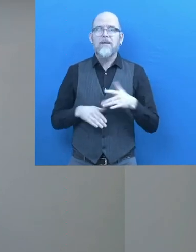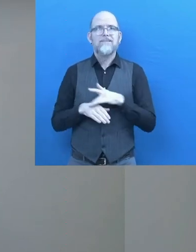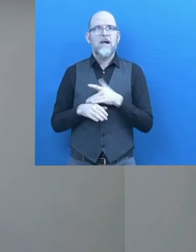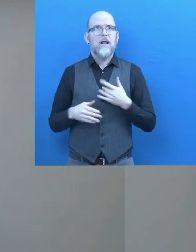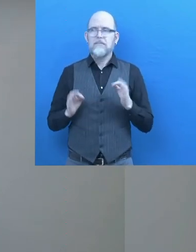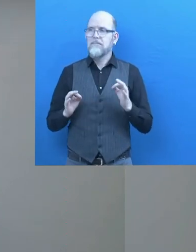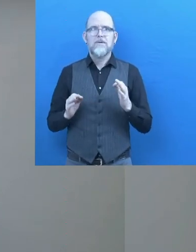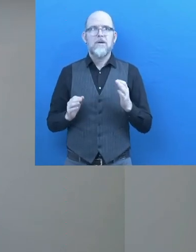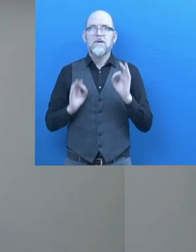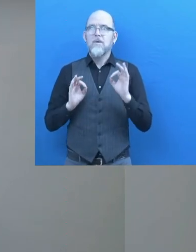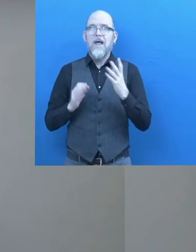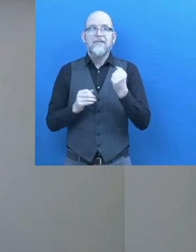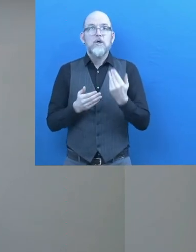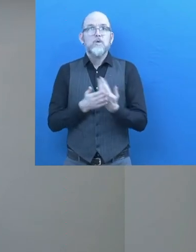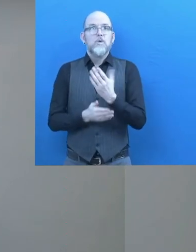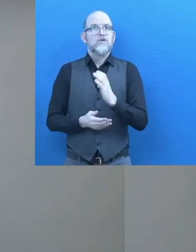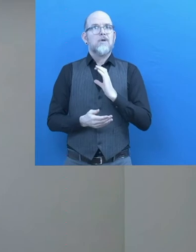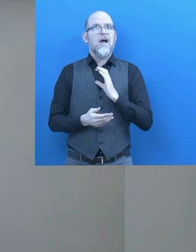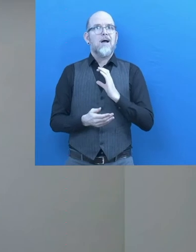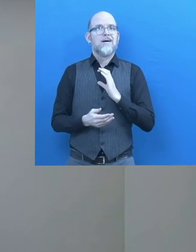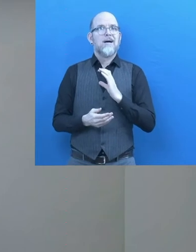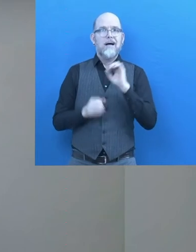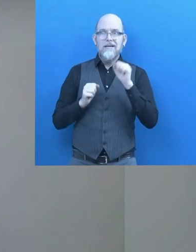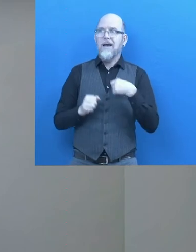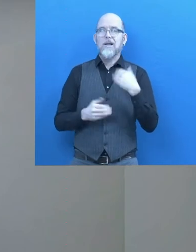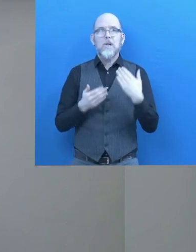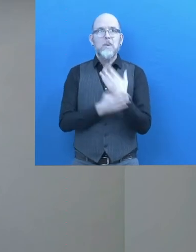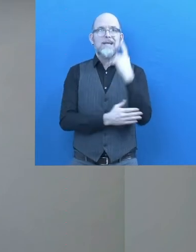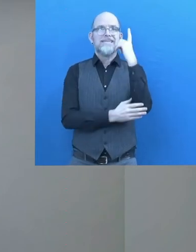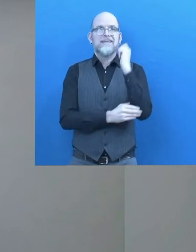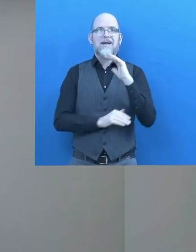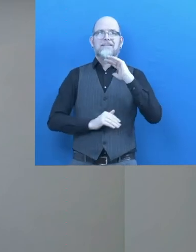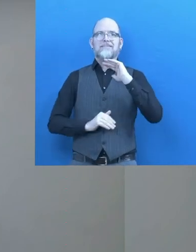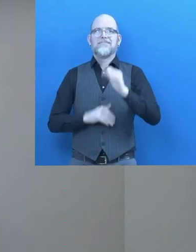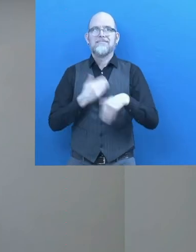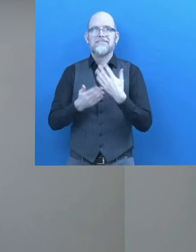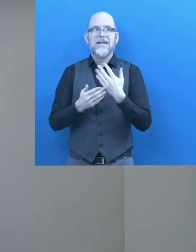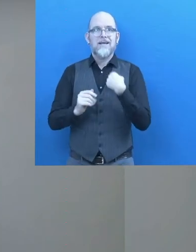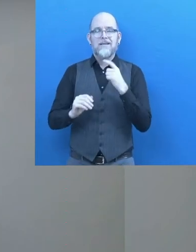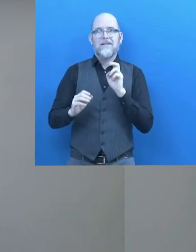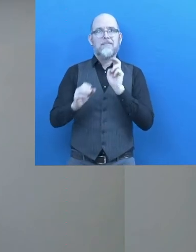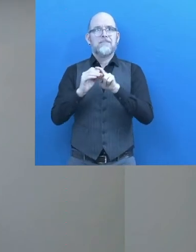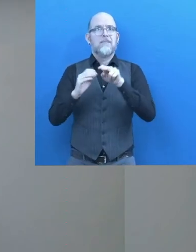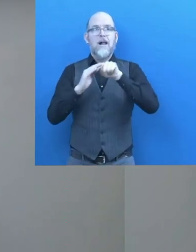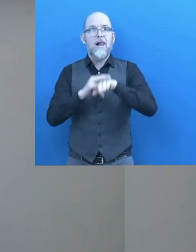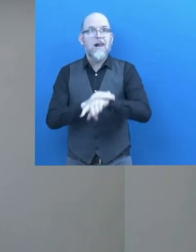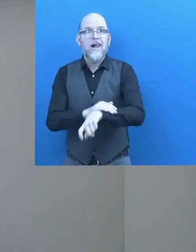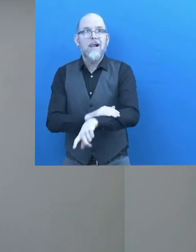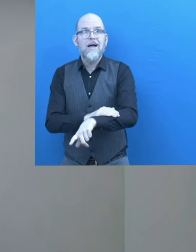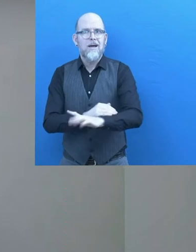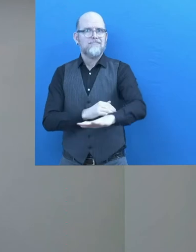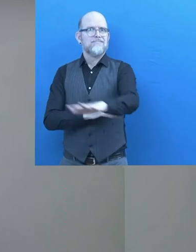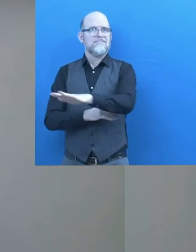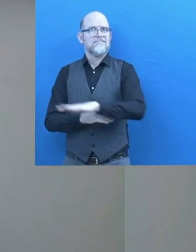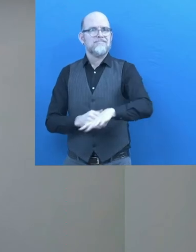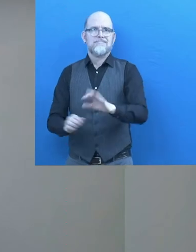chance to start over and go to a deeper path in a field